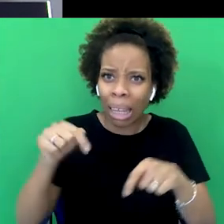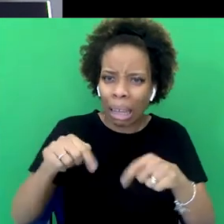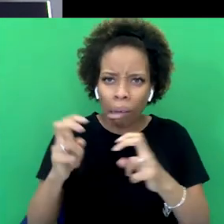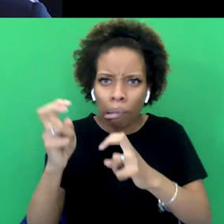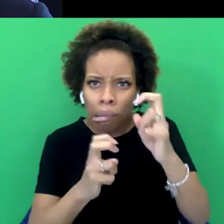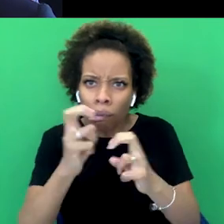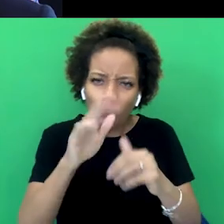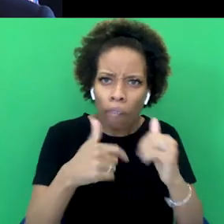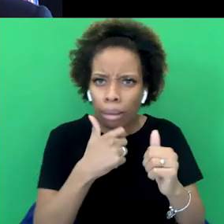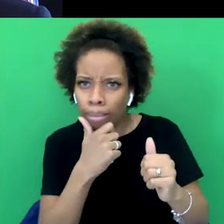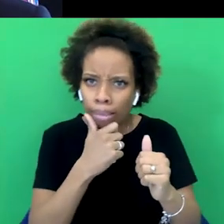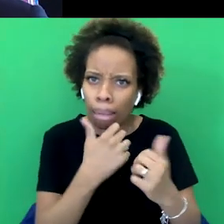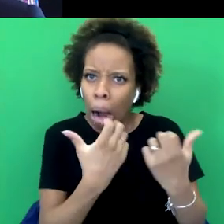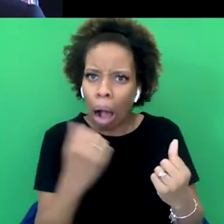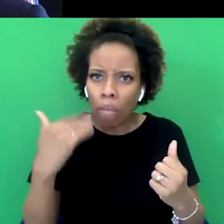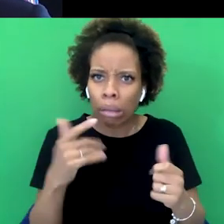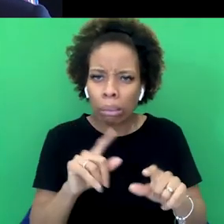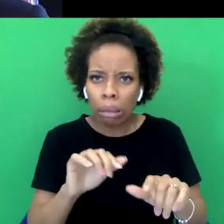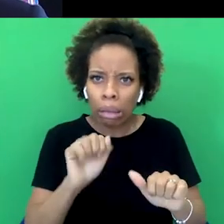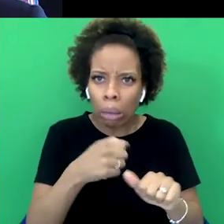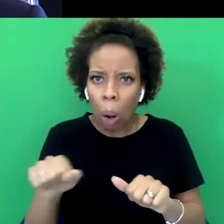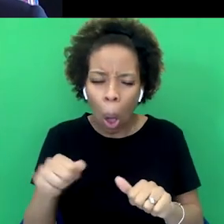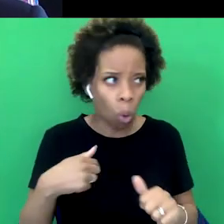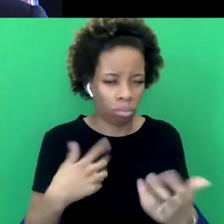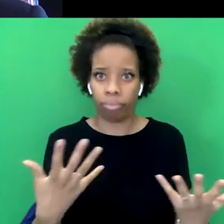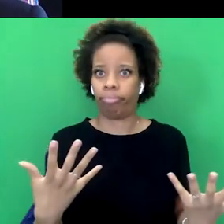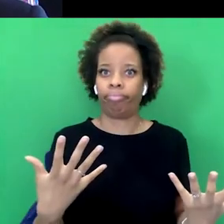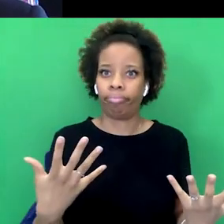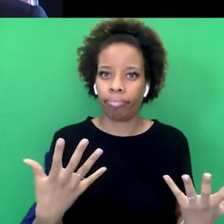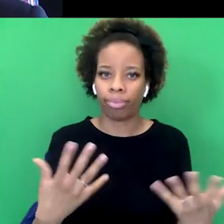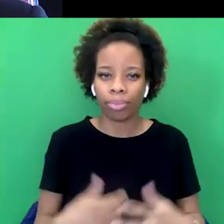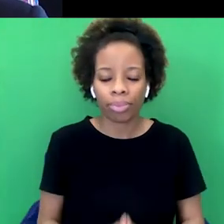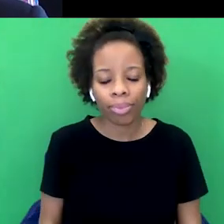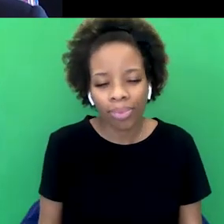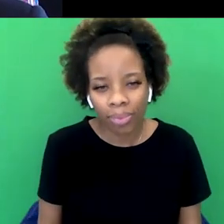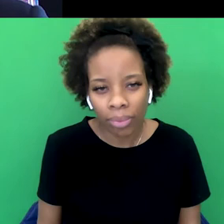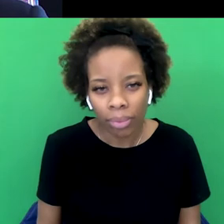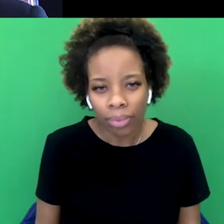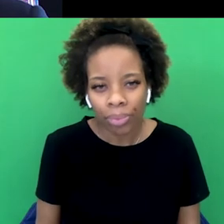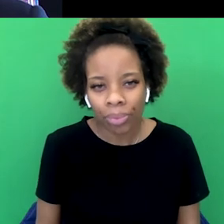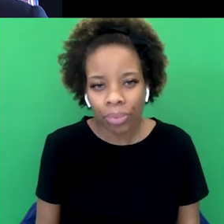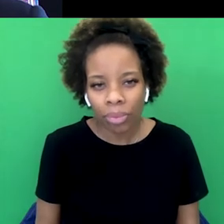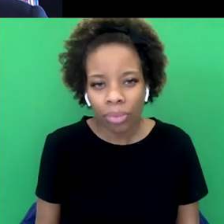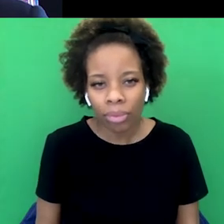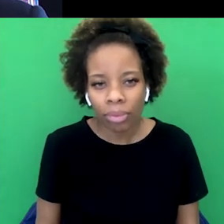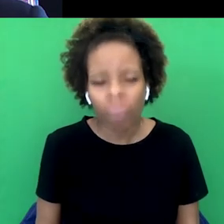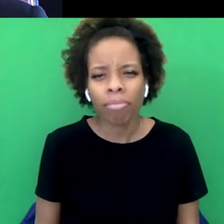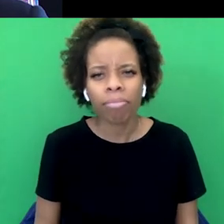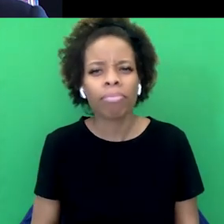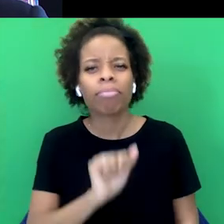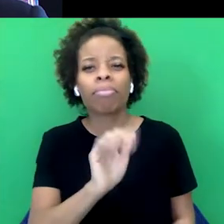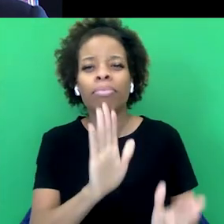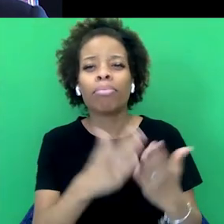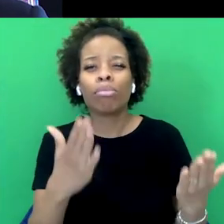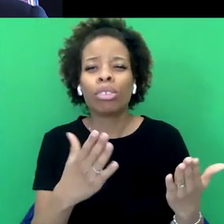backward here. But that's one of the things that's so, I think, useful about your book, Empire Land, is